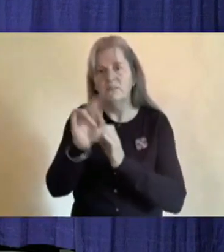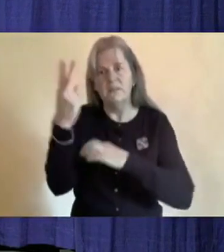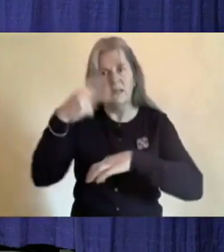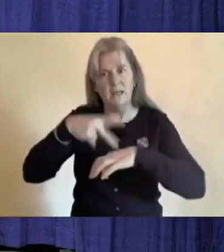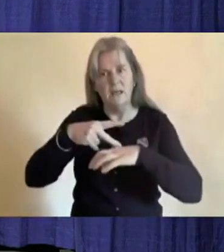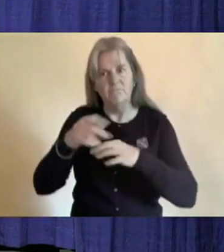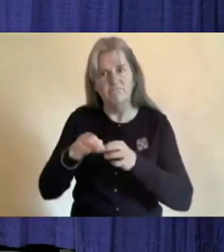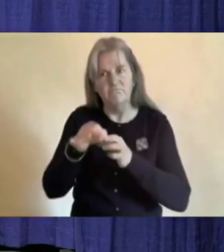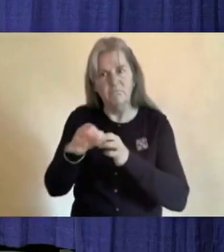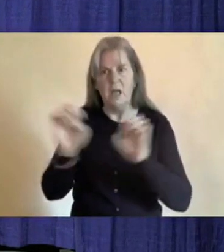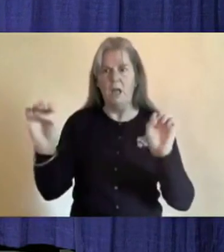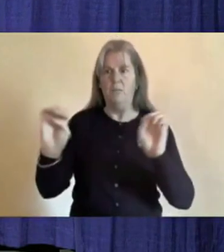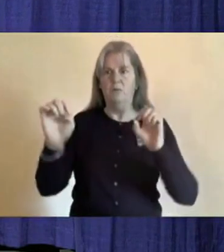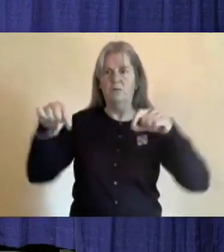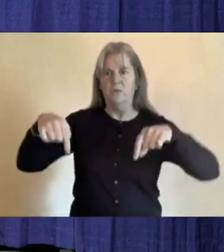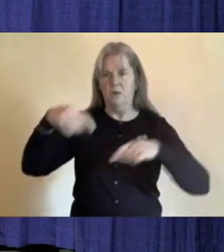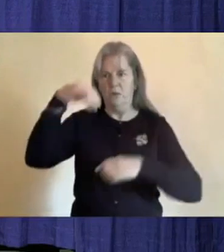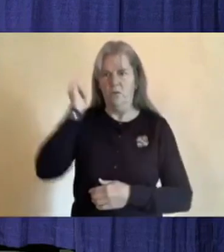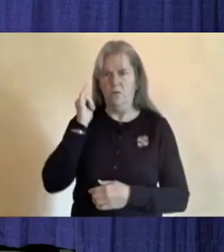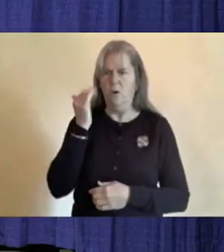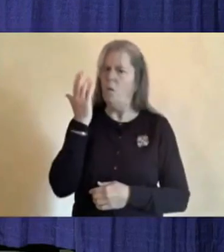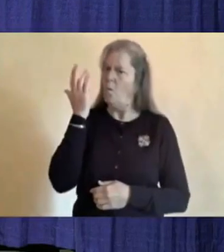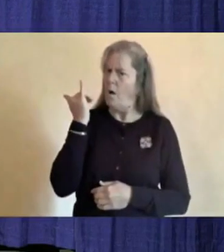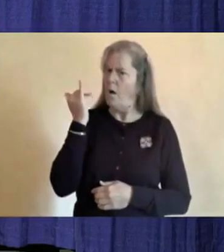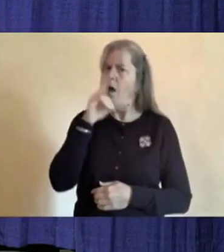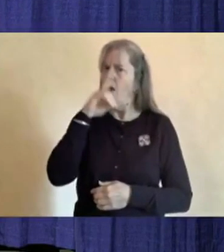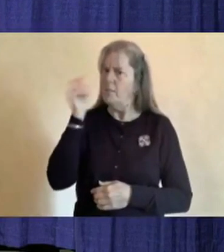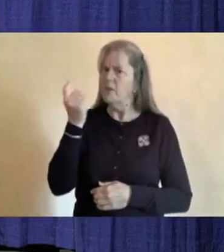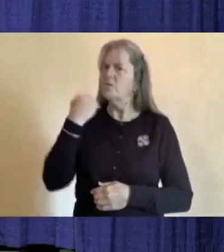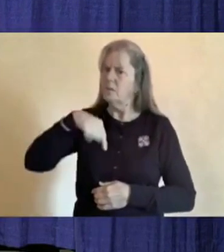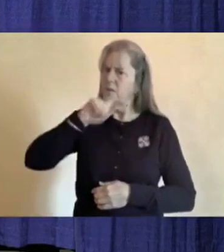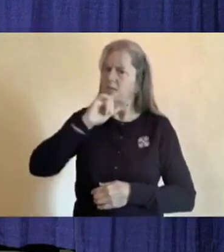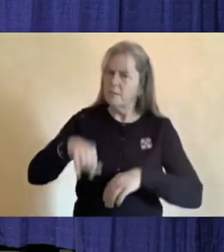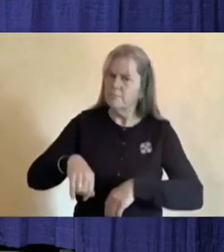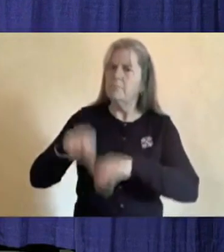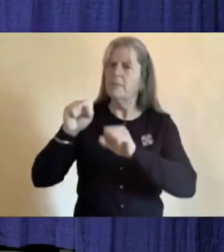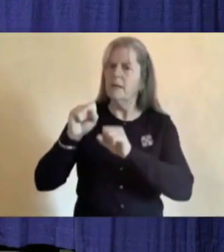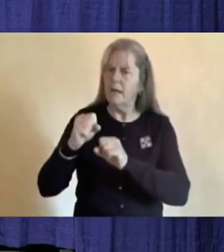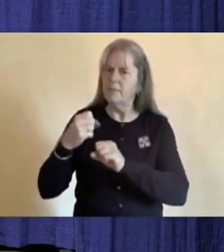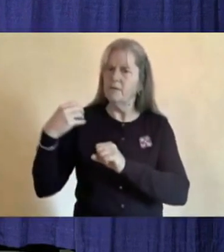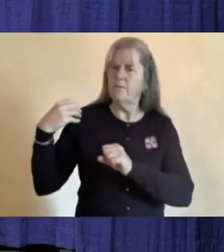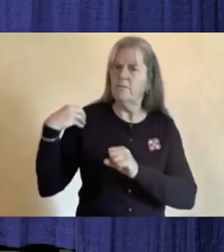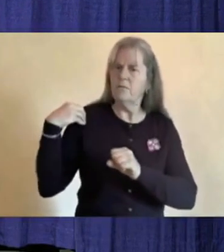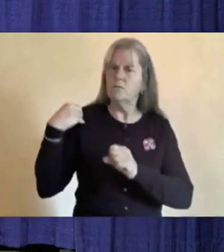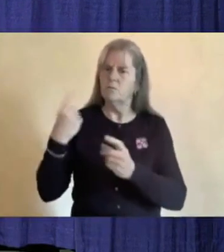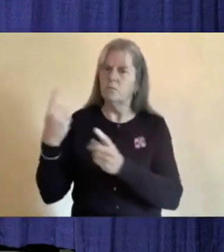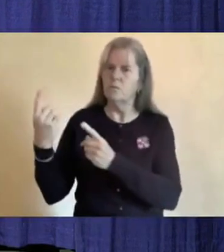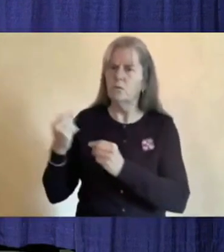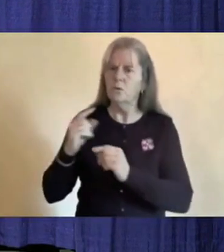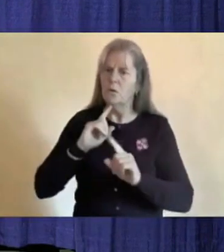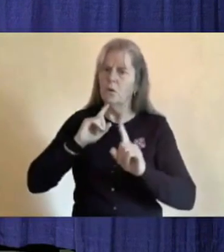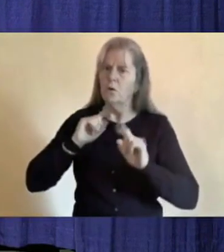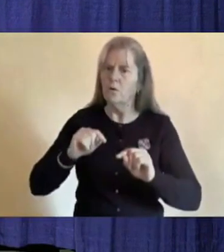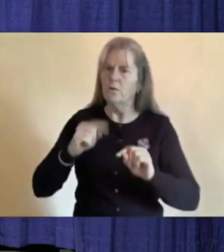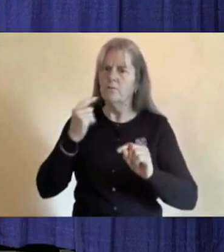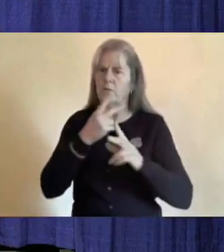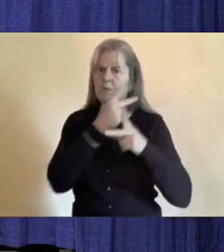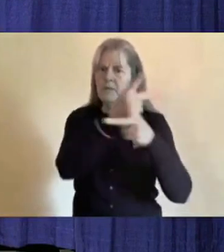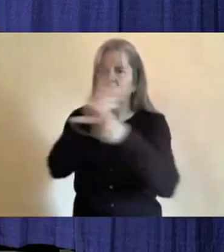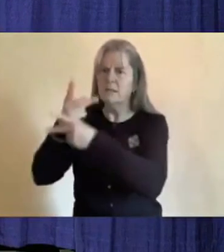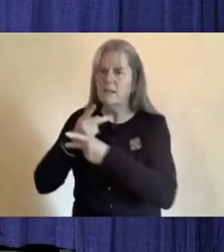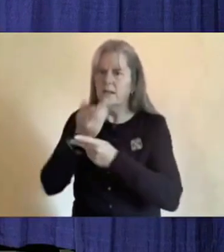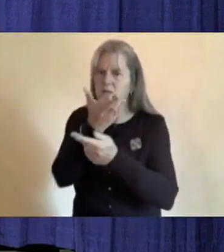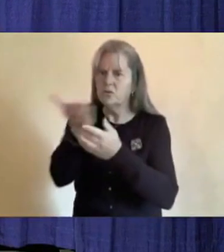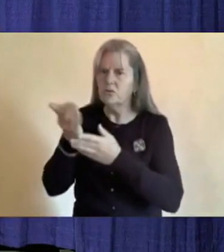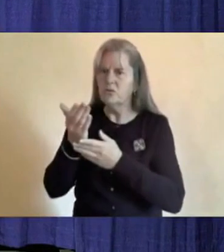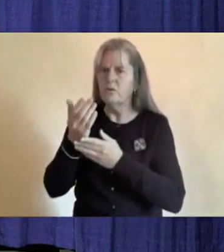This ensures we can continue to enforce measures that our government has introduced to protect Yukoners from the spread of